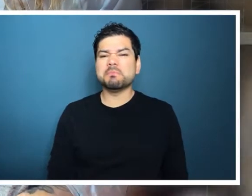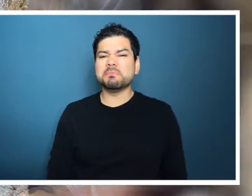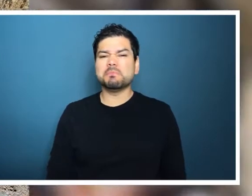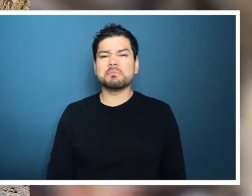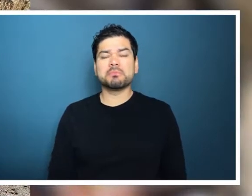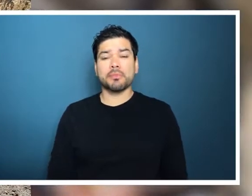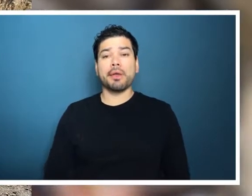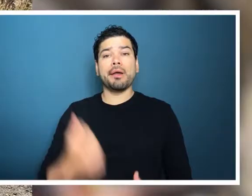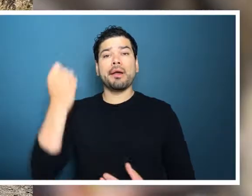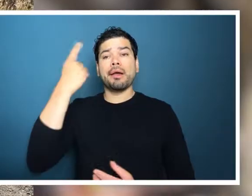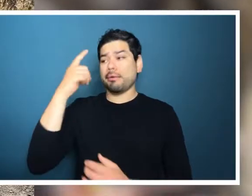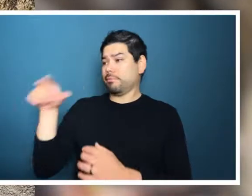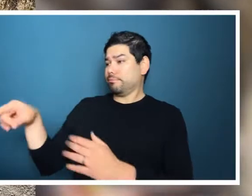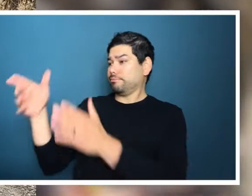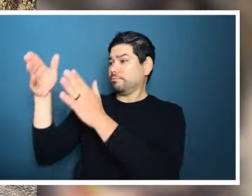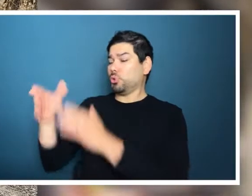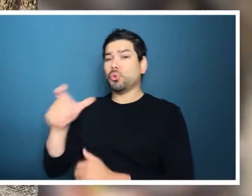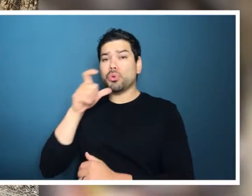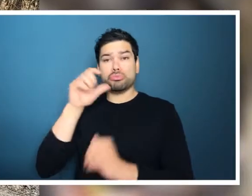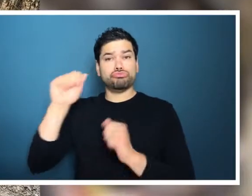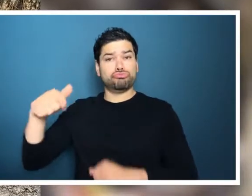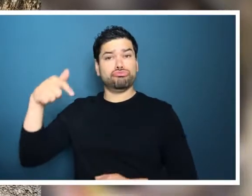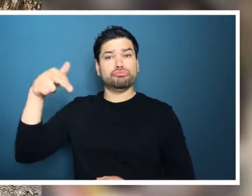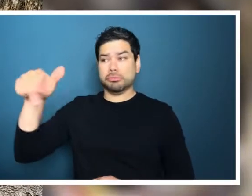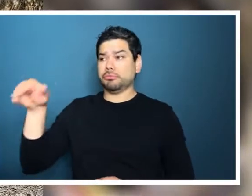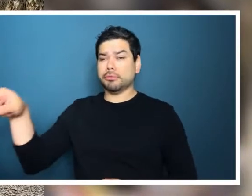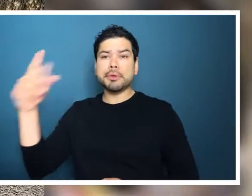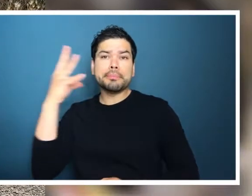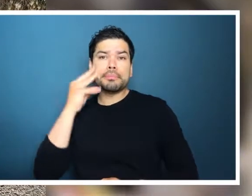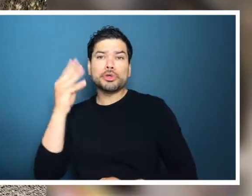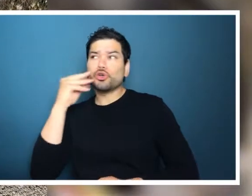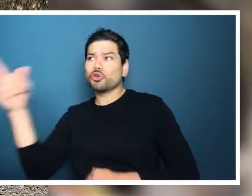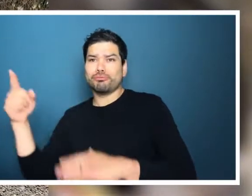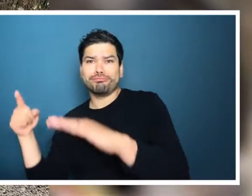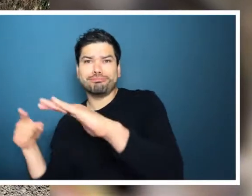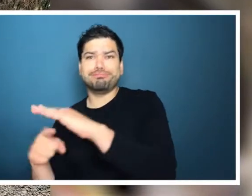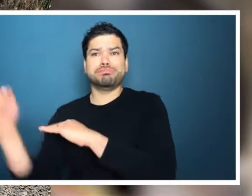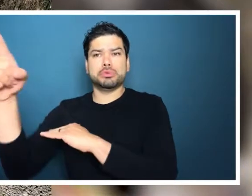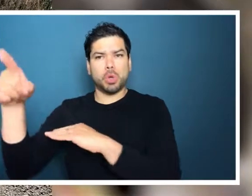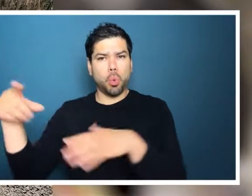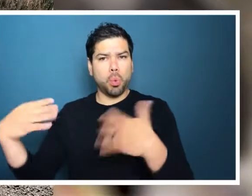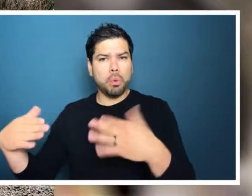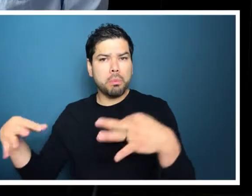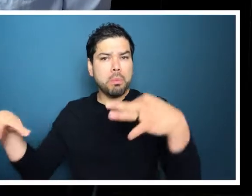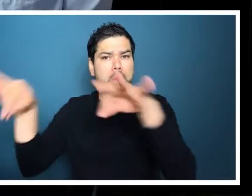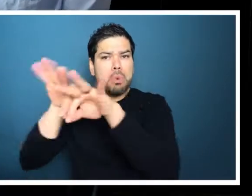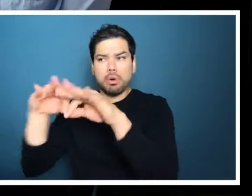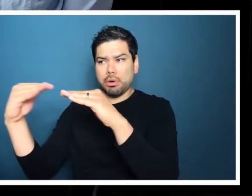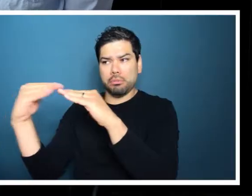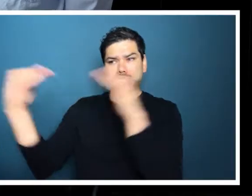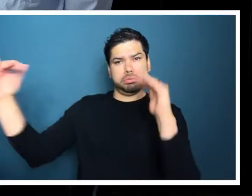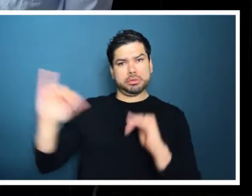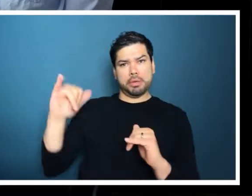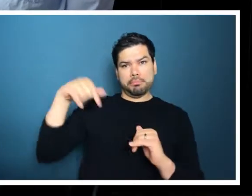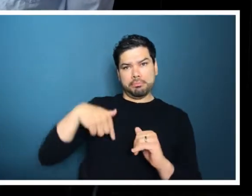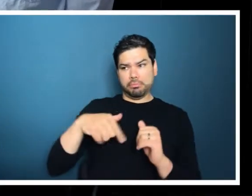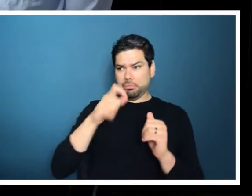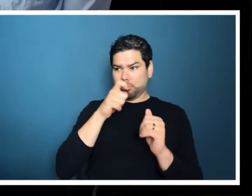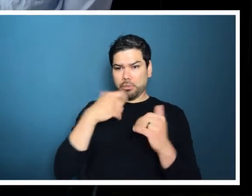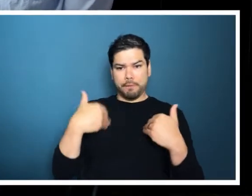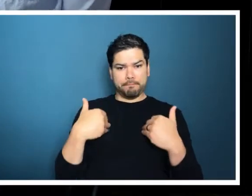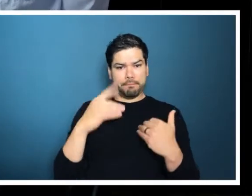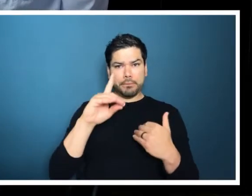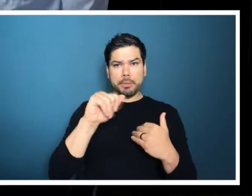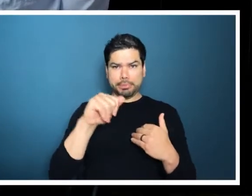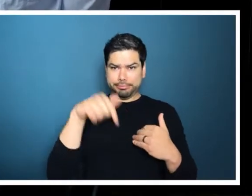I think that however an able-bodied person is experiencing the outdoors, it's equally as important